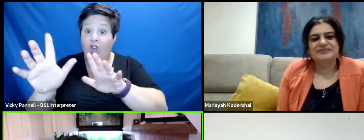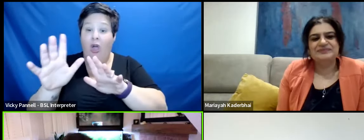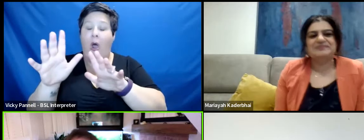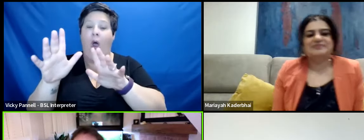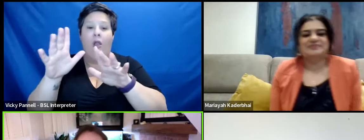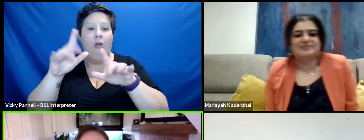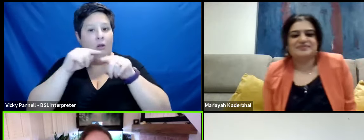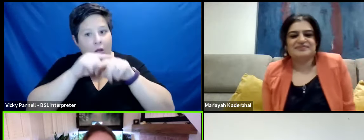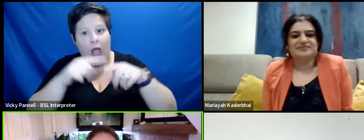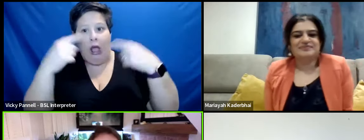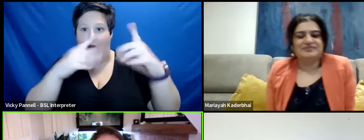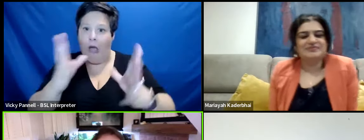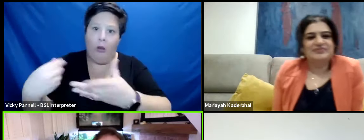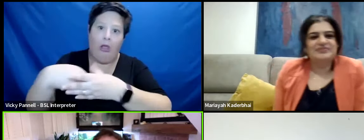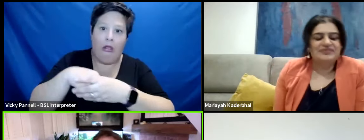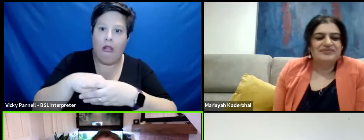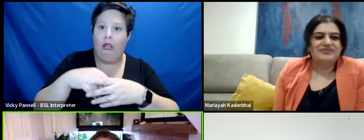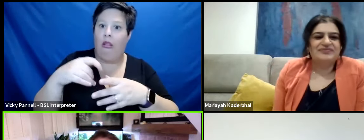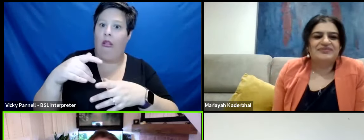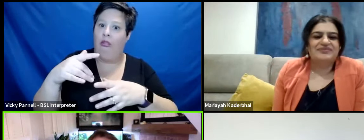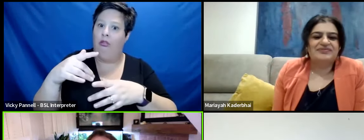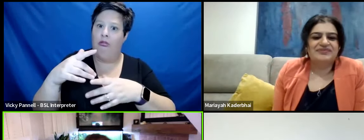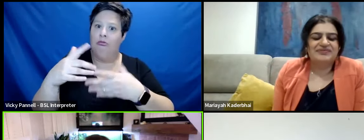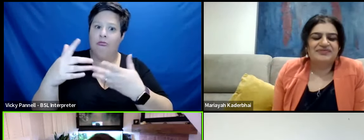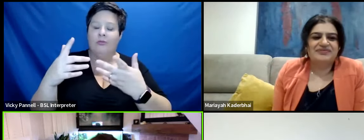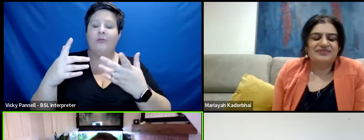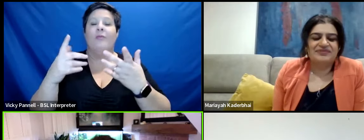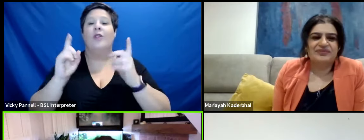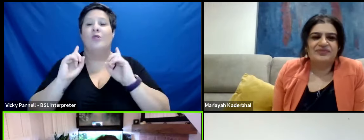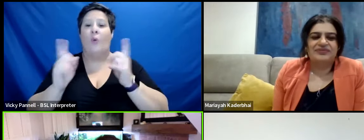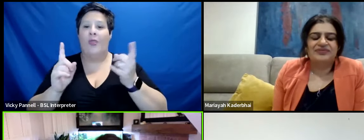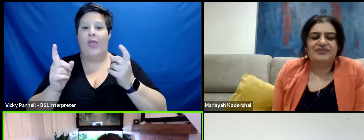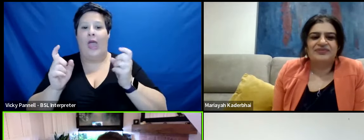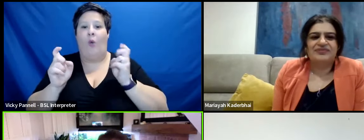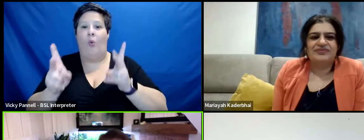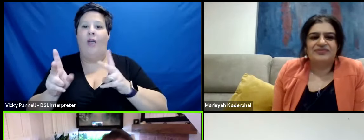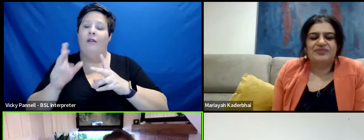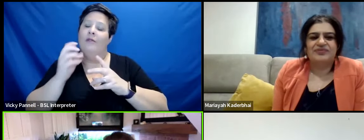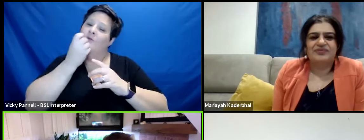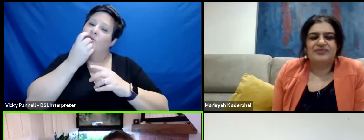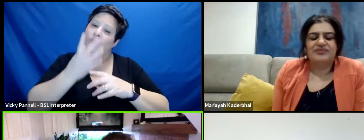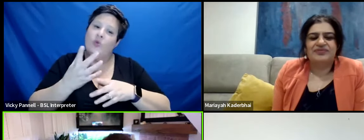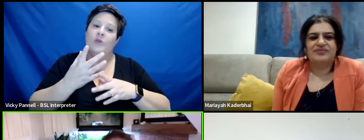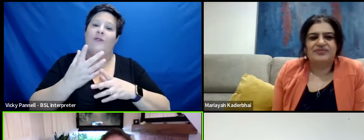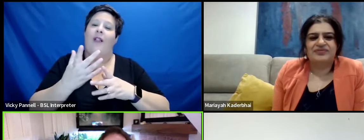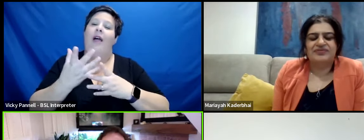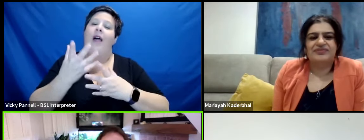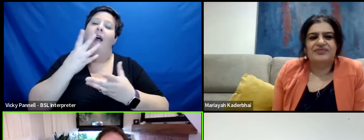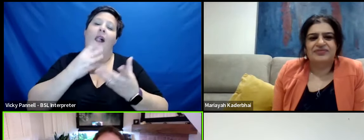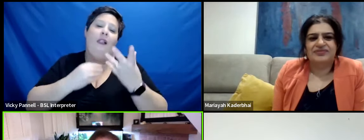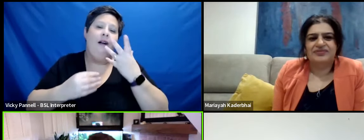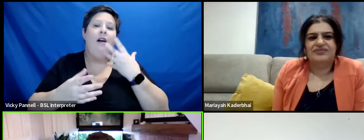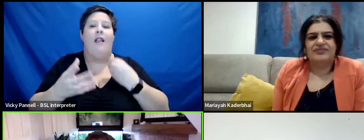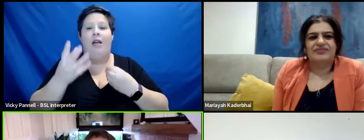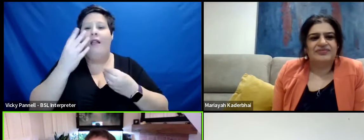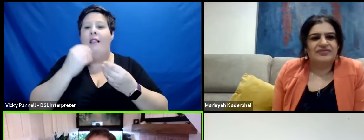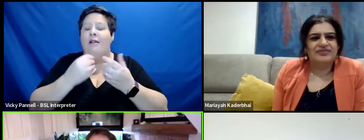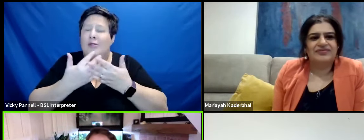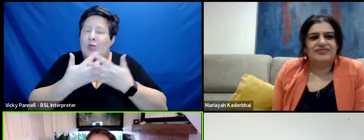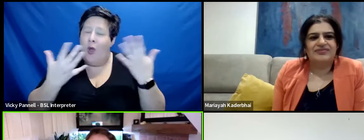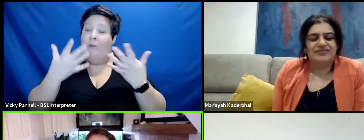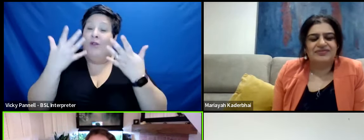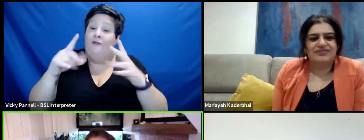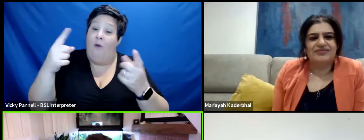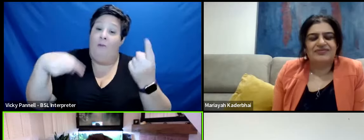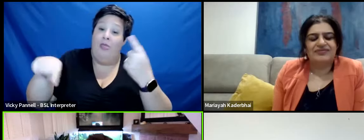with it, you just let it be a part of the piece. So in that respect, for me, it was beautiful and I learnt so much from these people